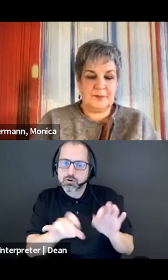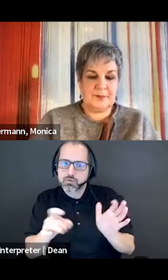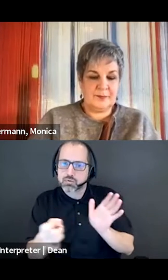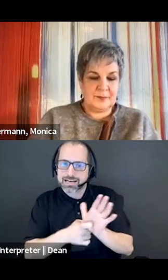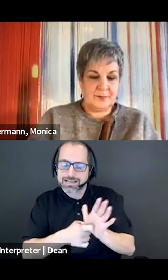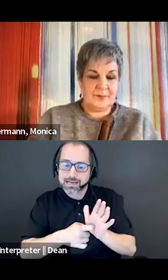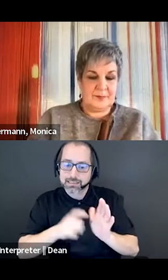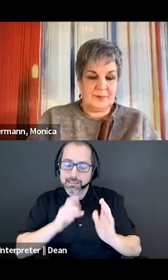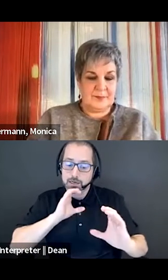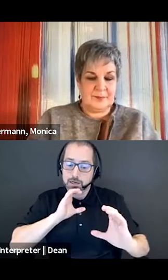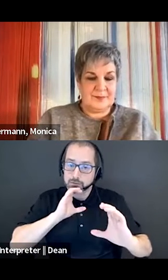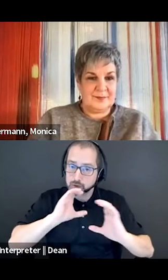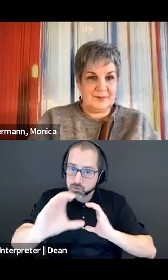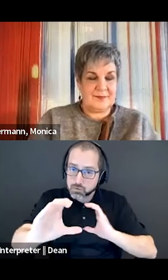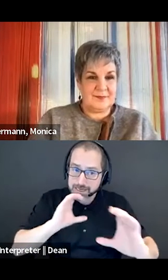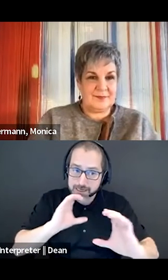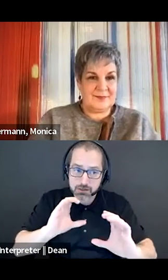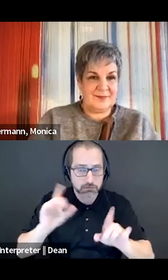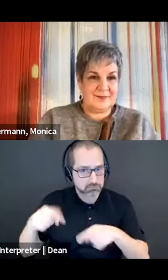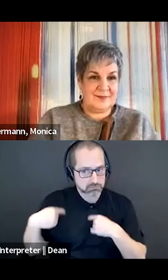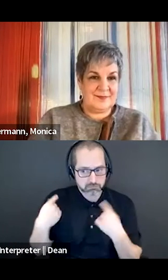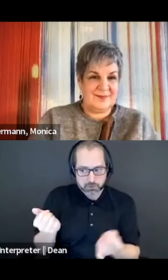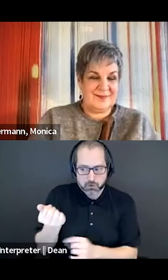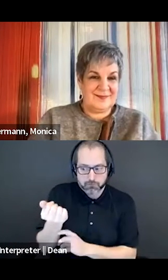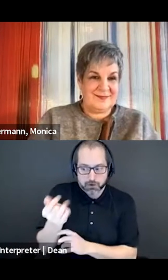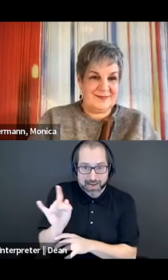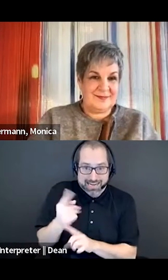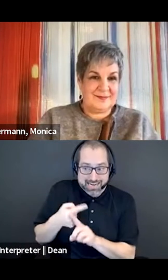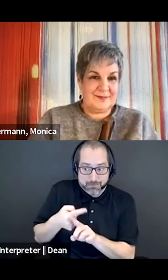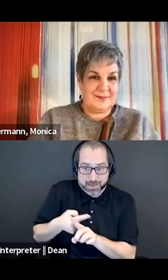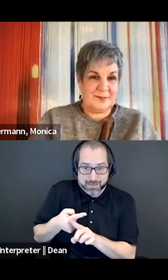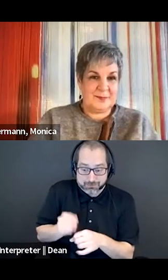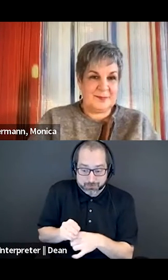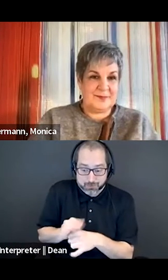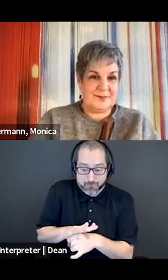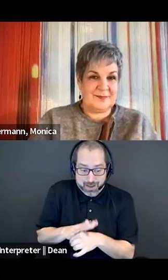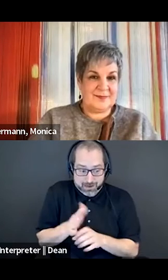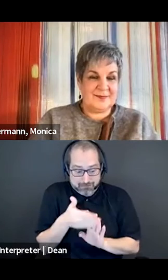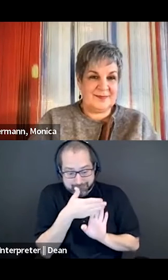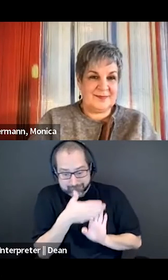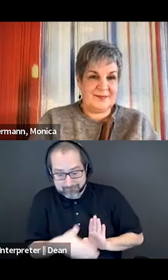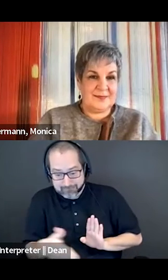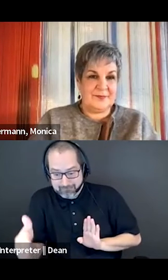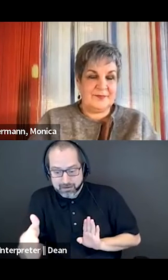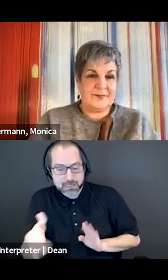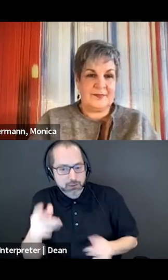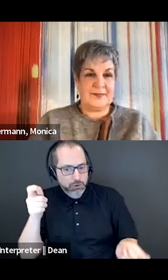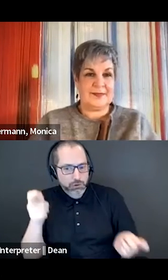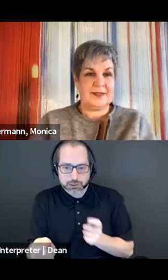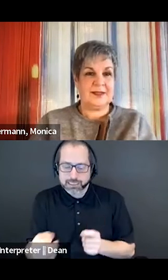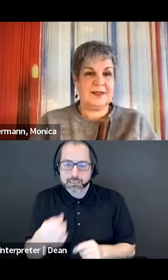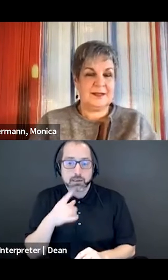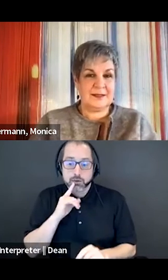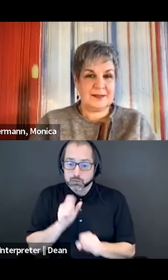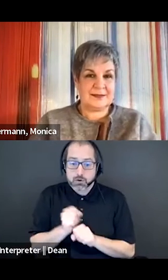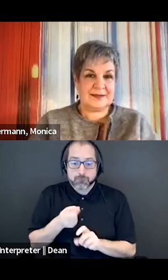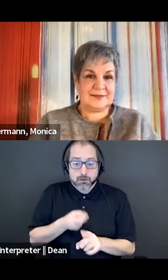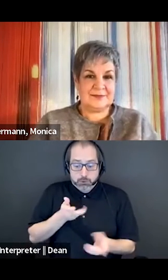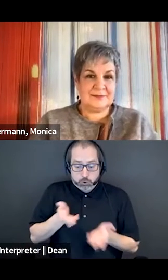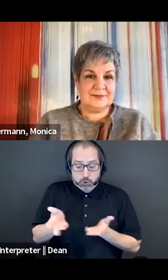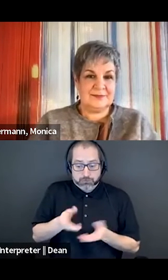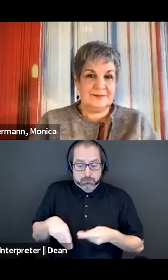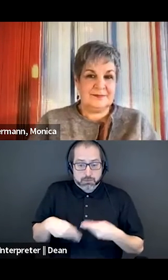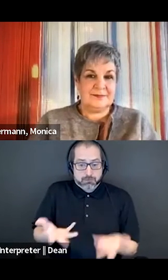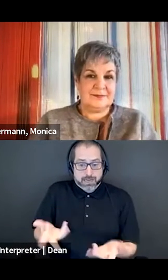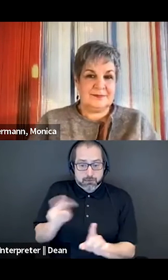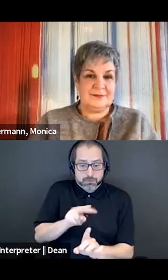over the last 18 months has significantly changed. I would say from a service provider perspective, from a